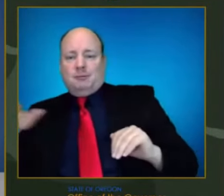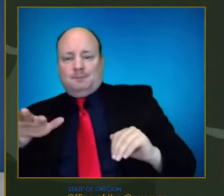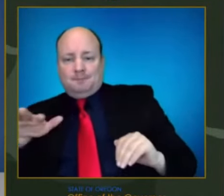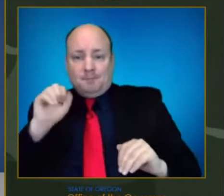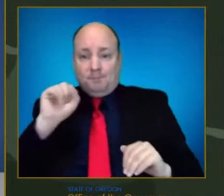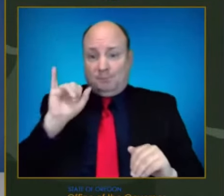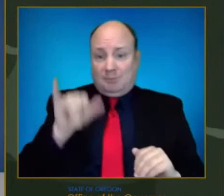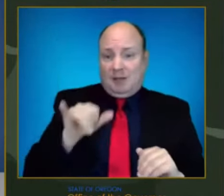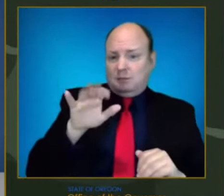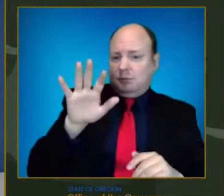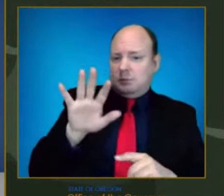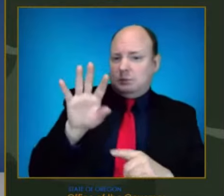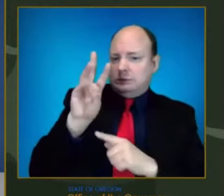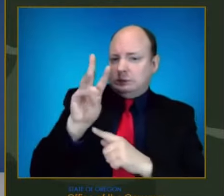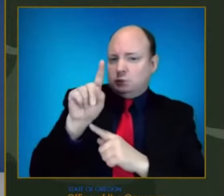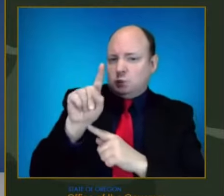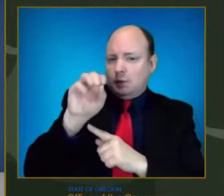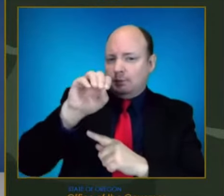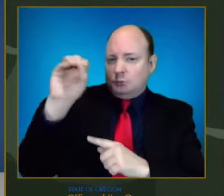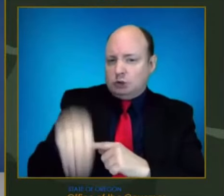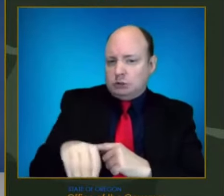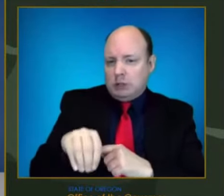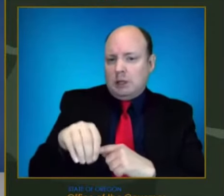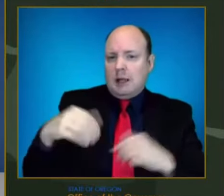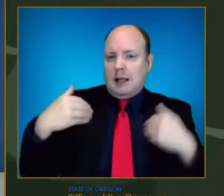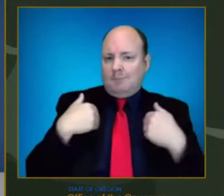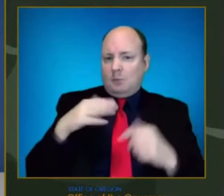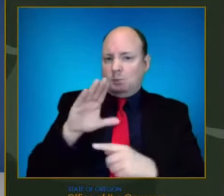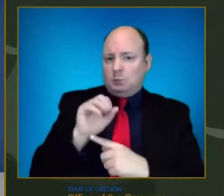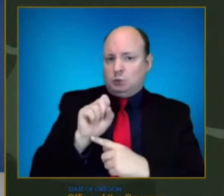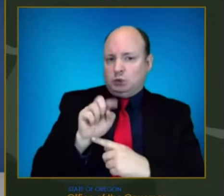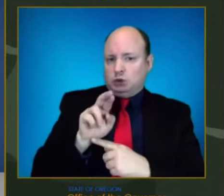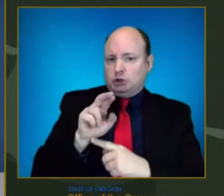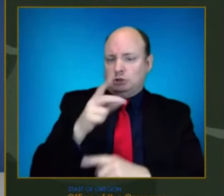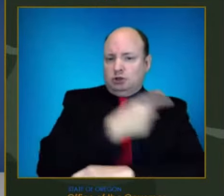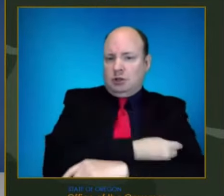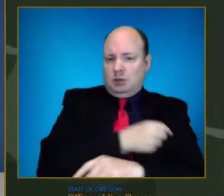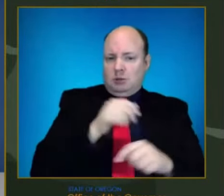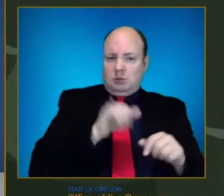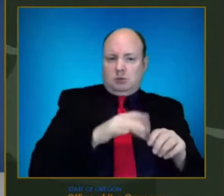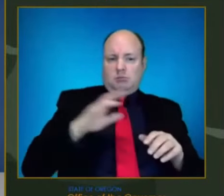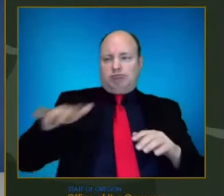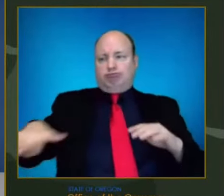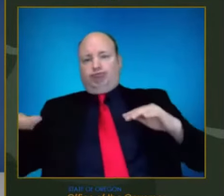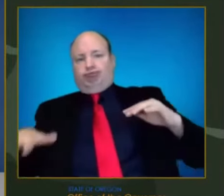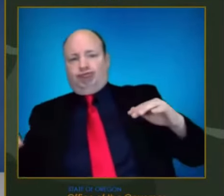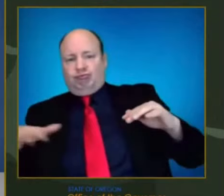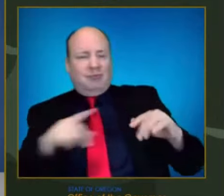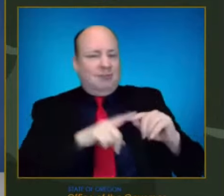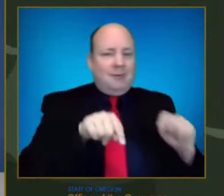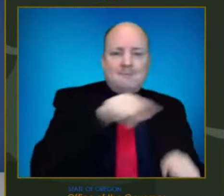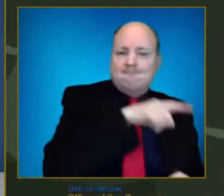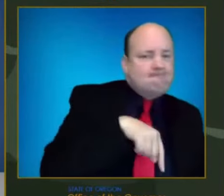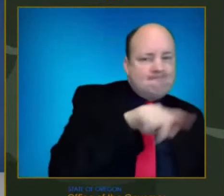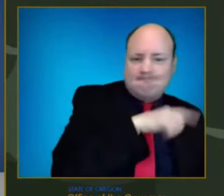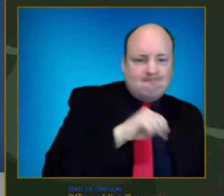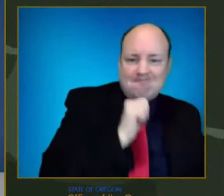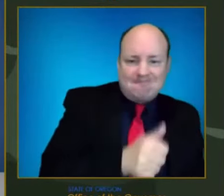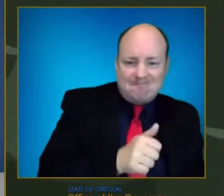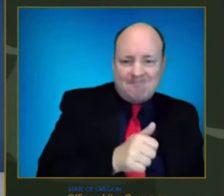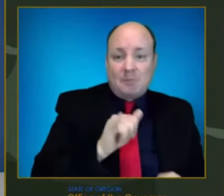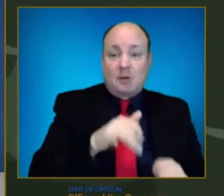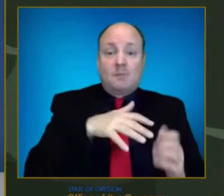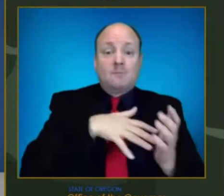dose. In the coming weeks, we'll urgently move to protect the most vulnerable Oregonians by deploying mobile vaccination teams